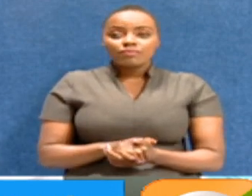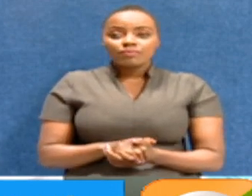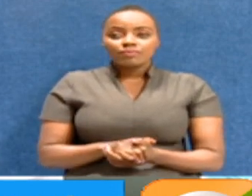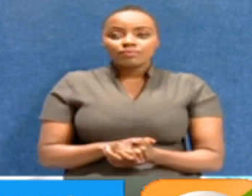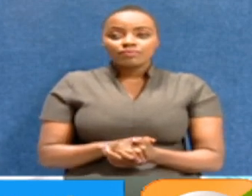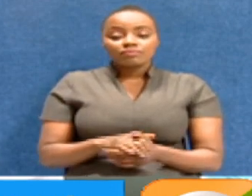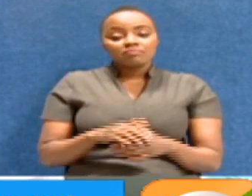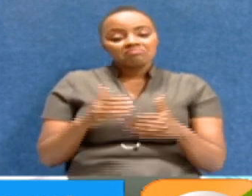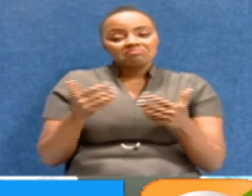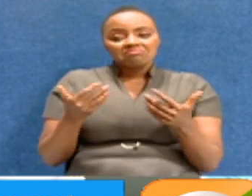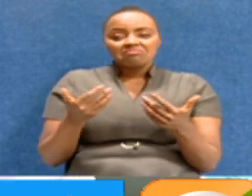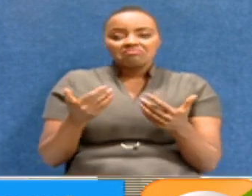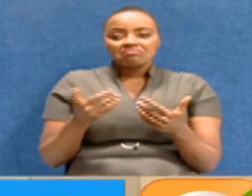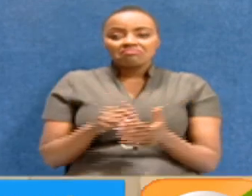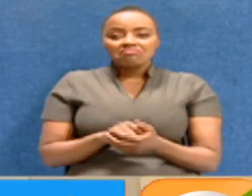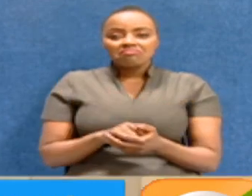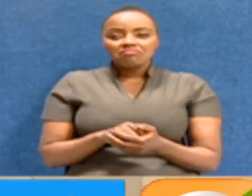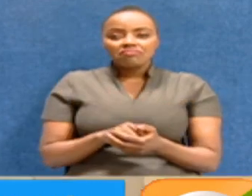Fair enough.